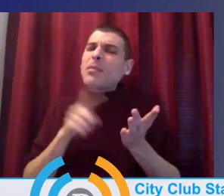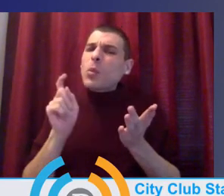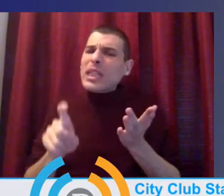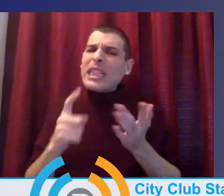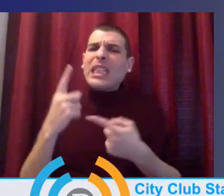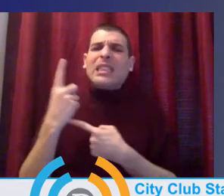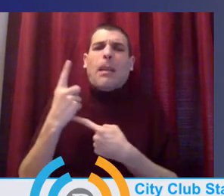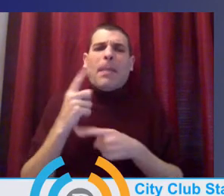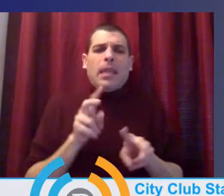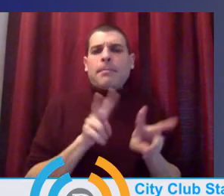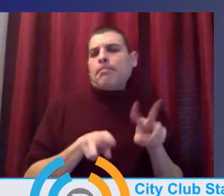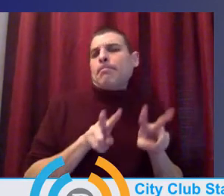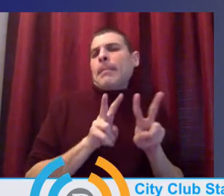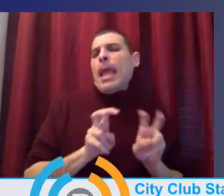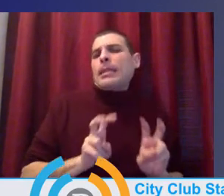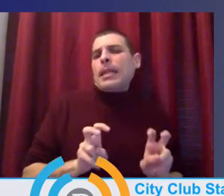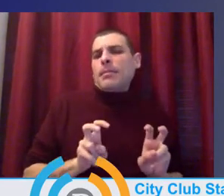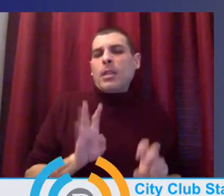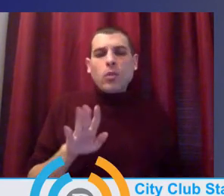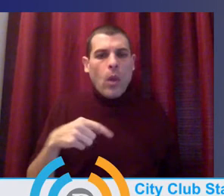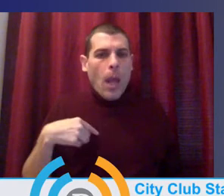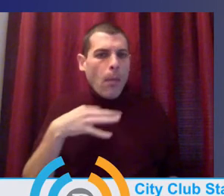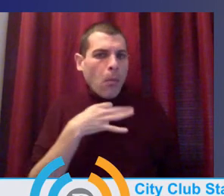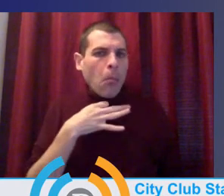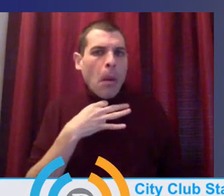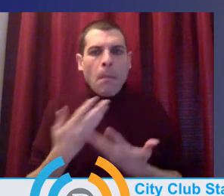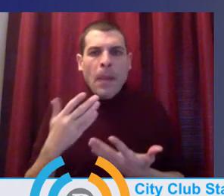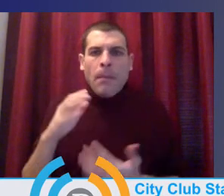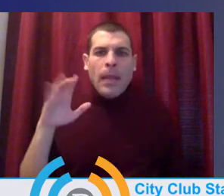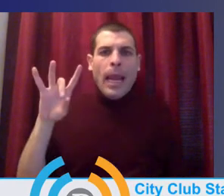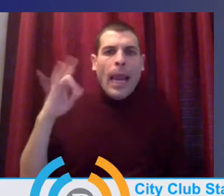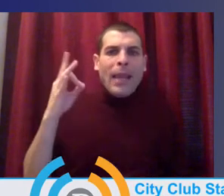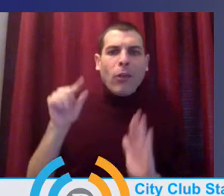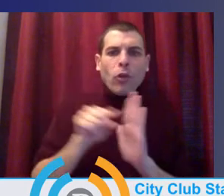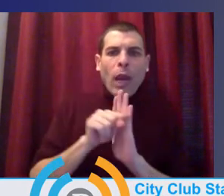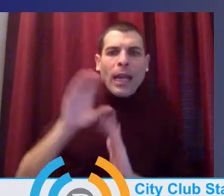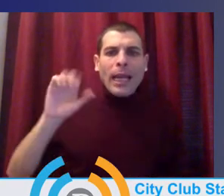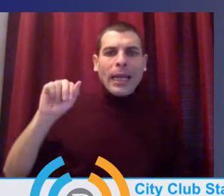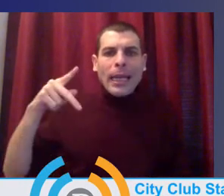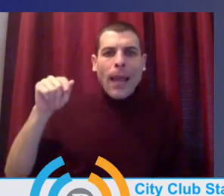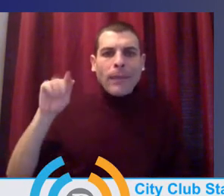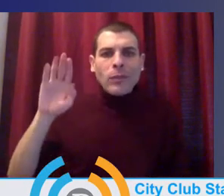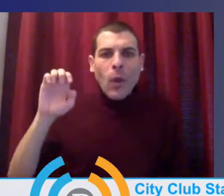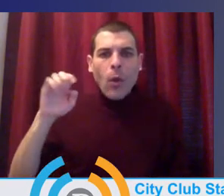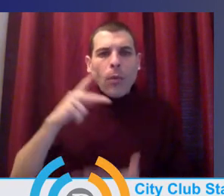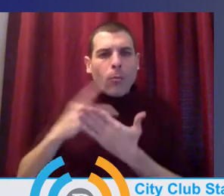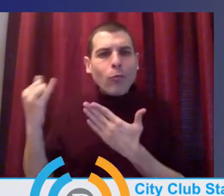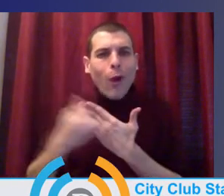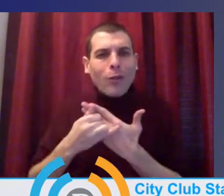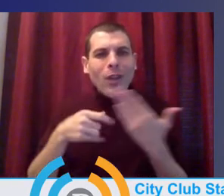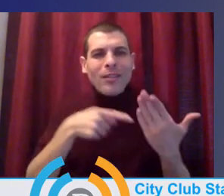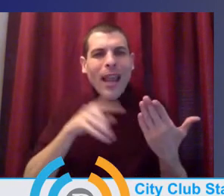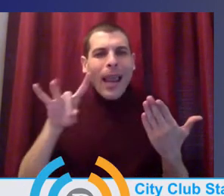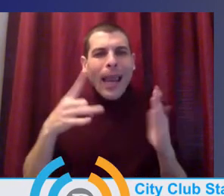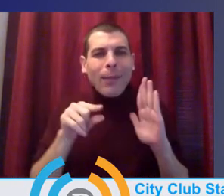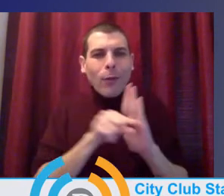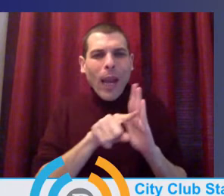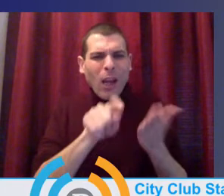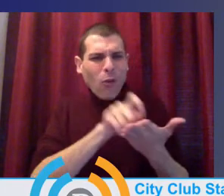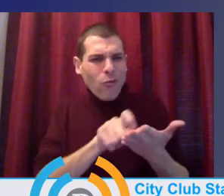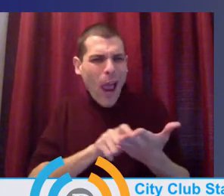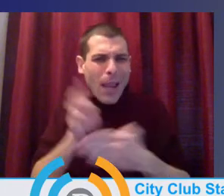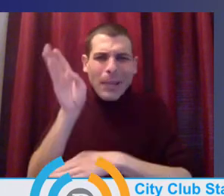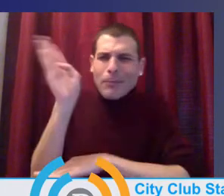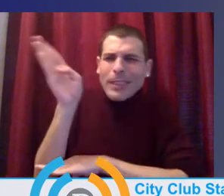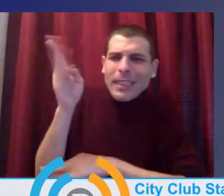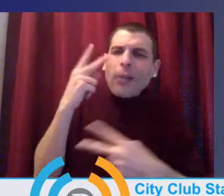to see an eighth grade capstone where a student is reflecting on their own social emotional growth and what skills they're looking forward to learning that